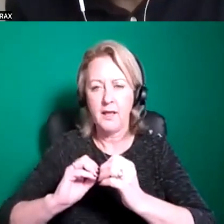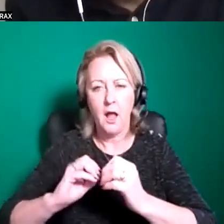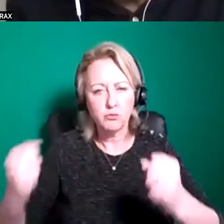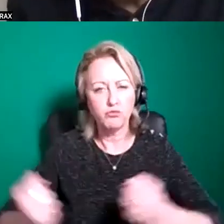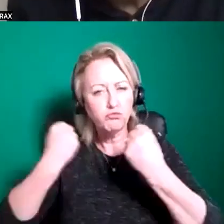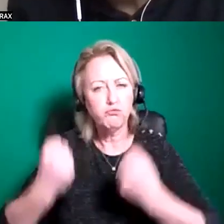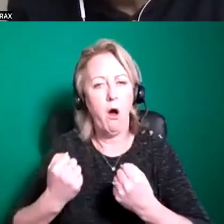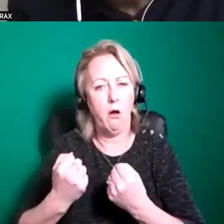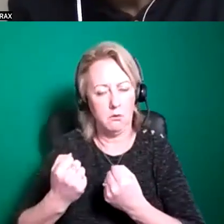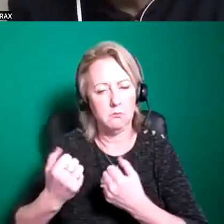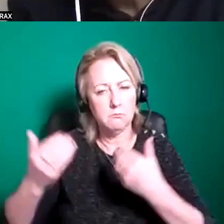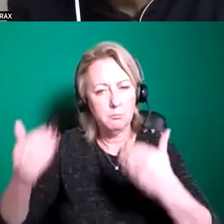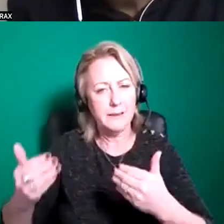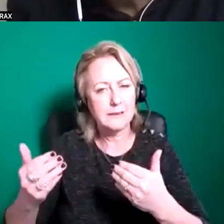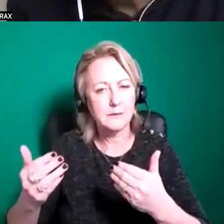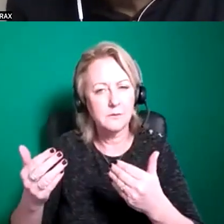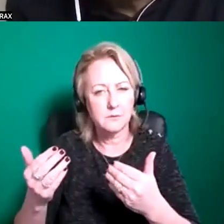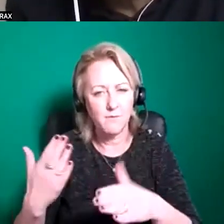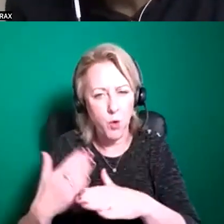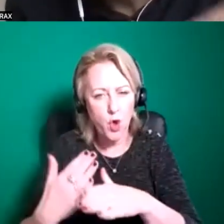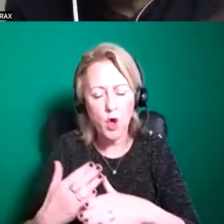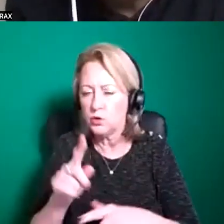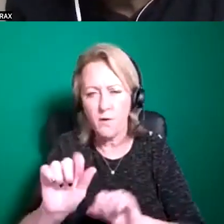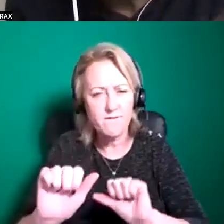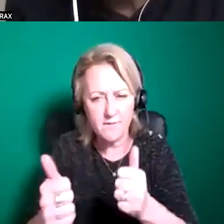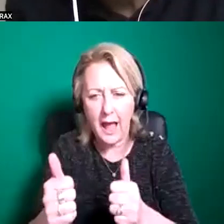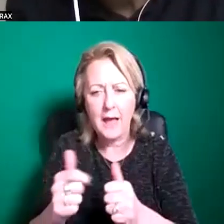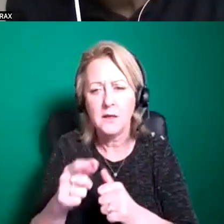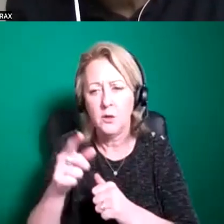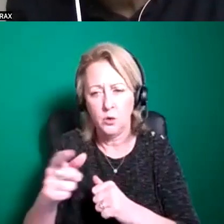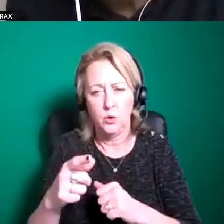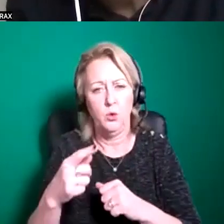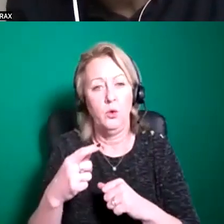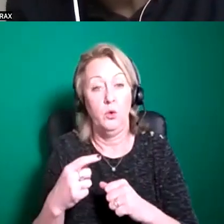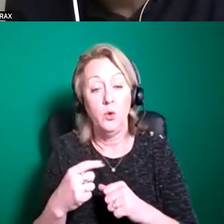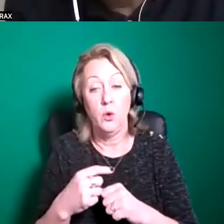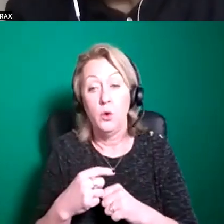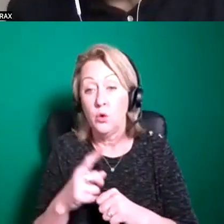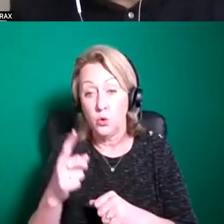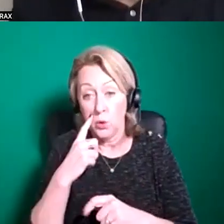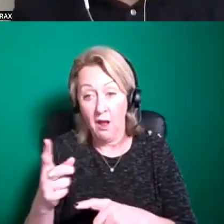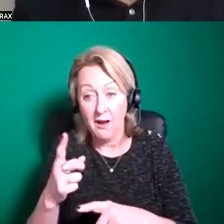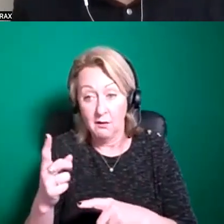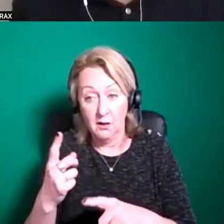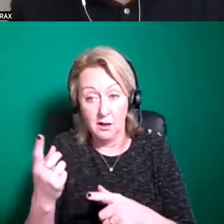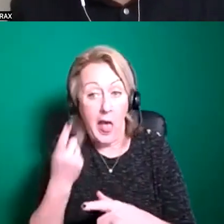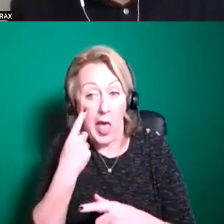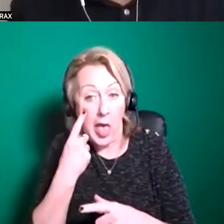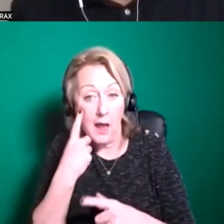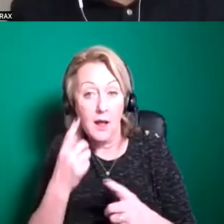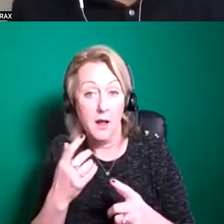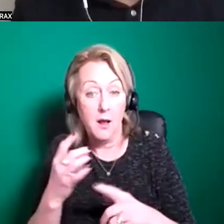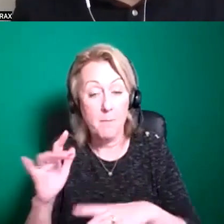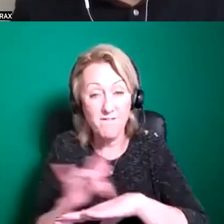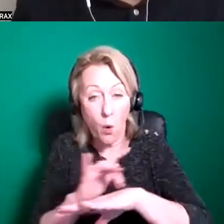piece of work and so yeah you're absolutely fine to you know carry out whatever kind of test performances that you like um and uh